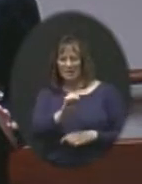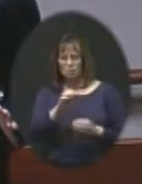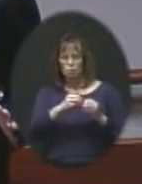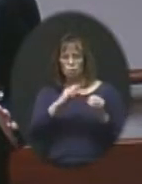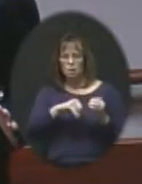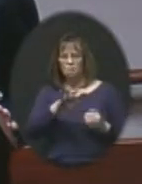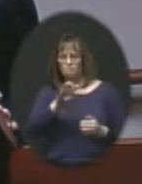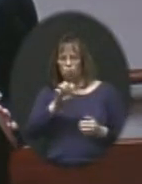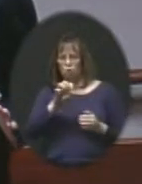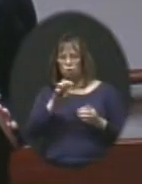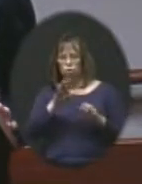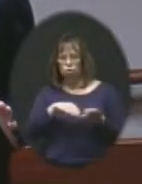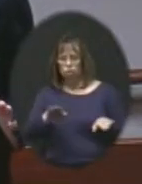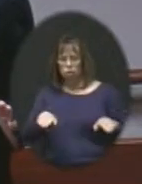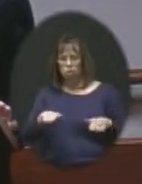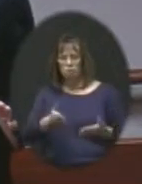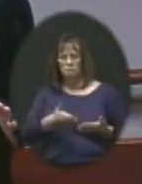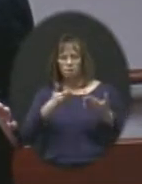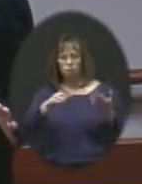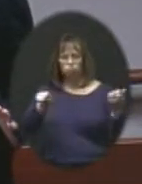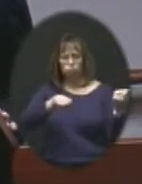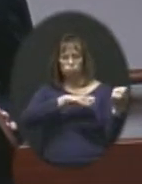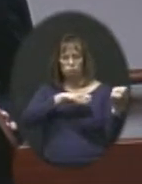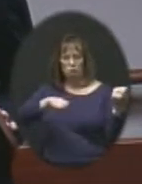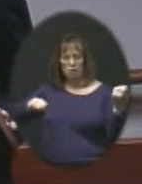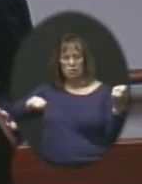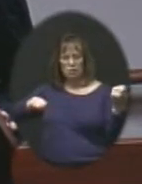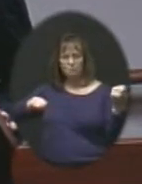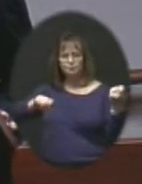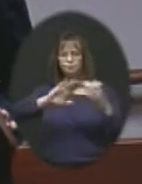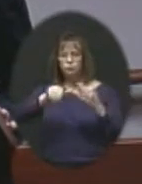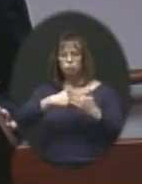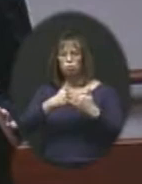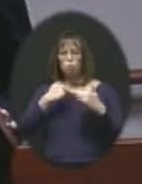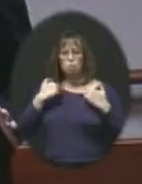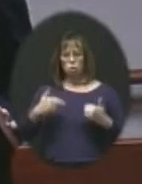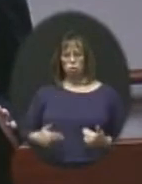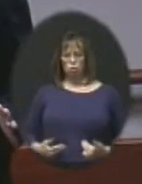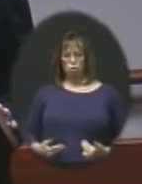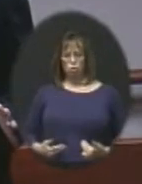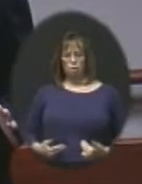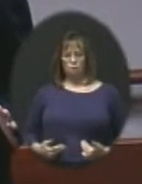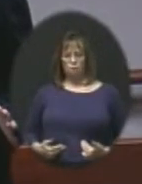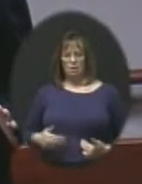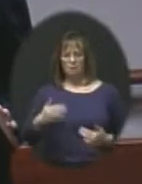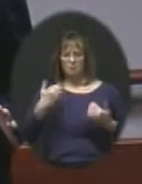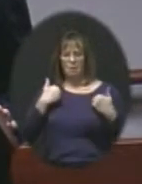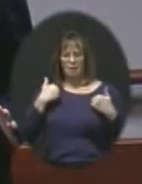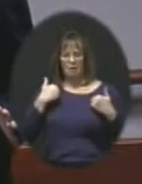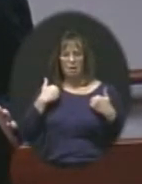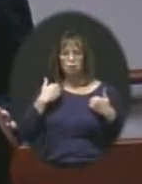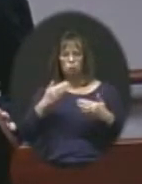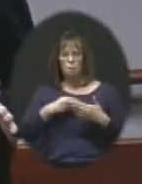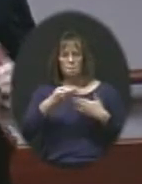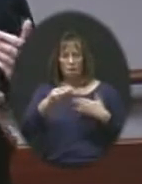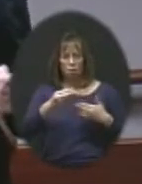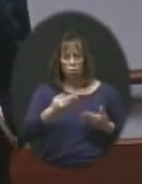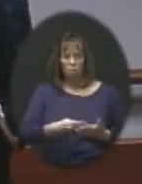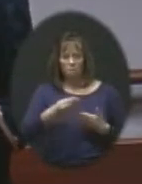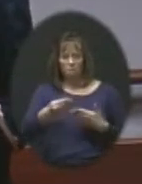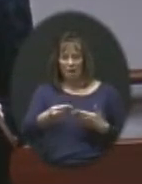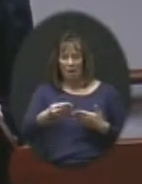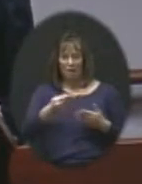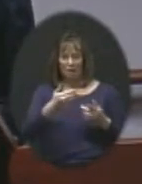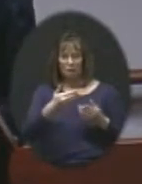400 children providing strings concerts, and they were all in uniforms that they had to purchase or provide by